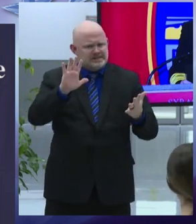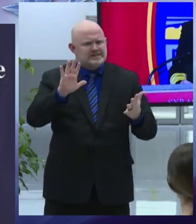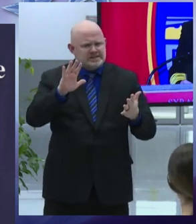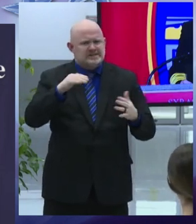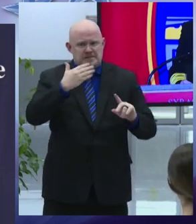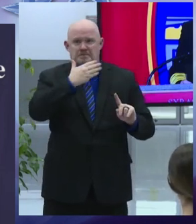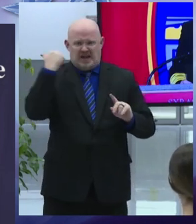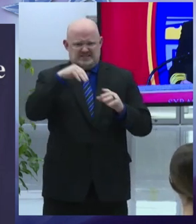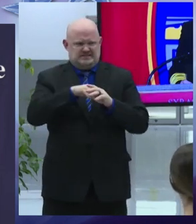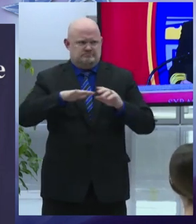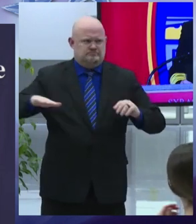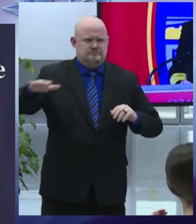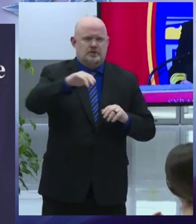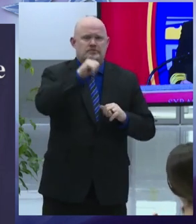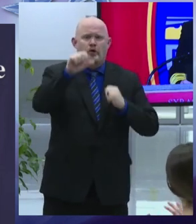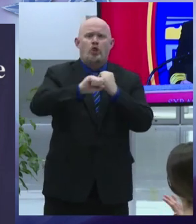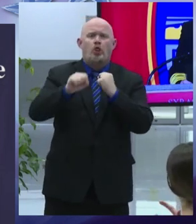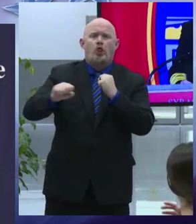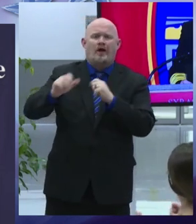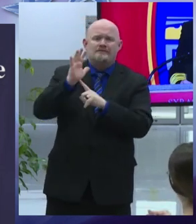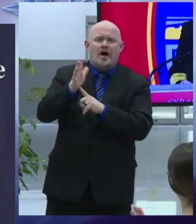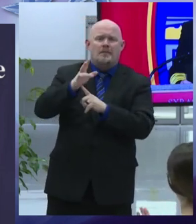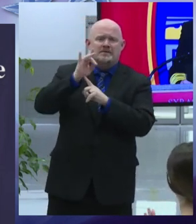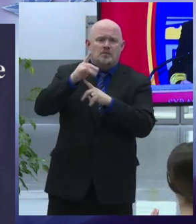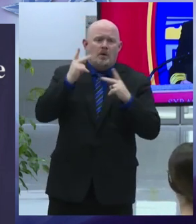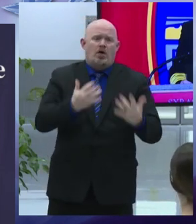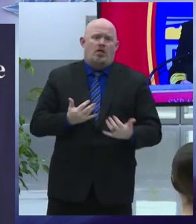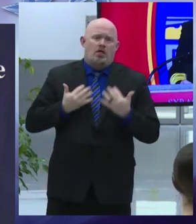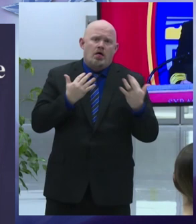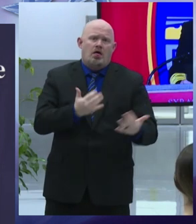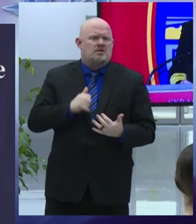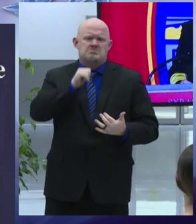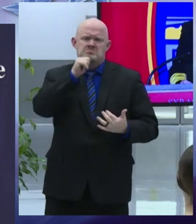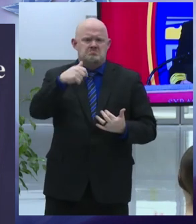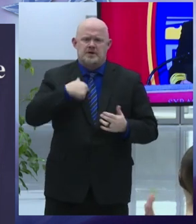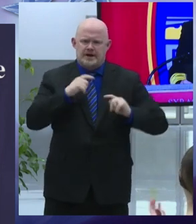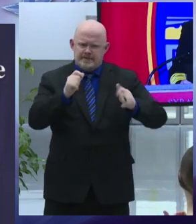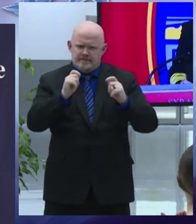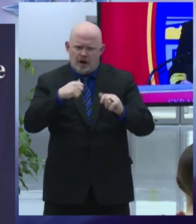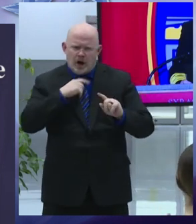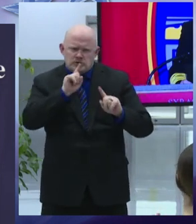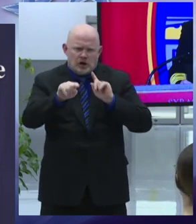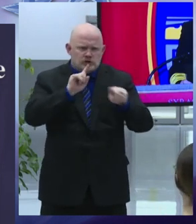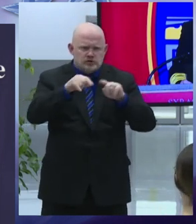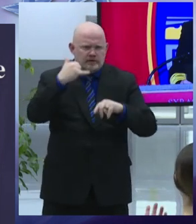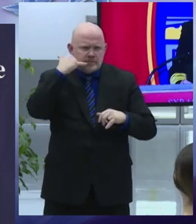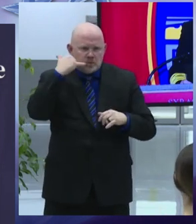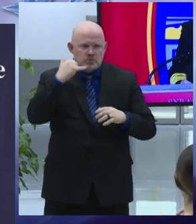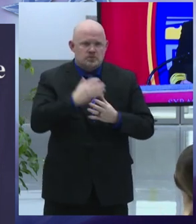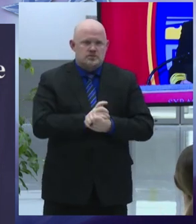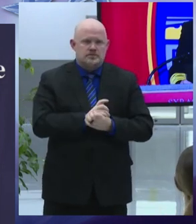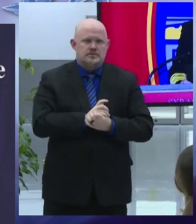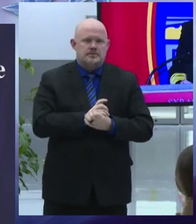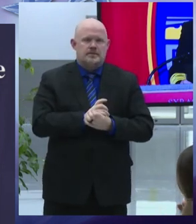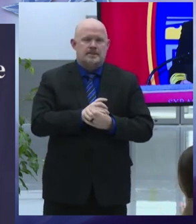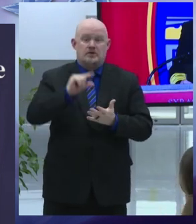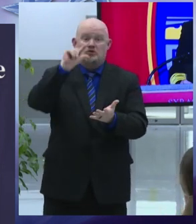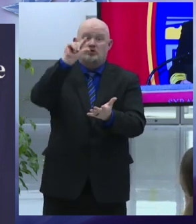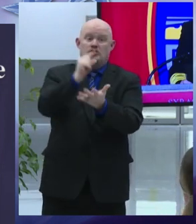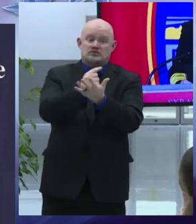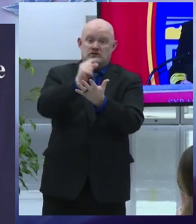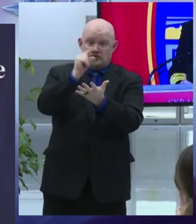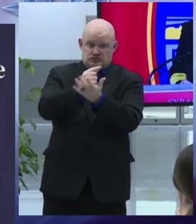best in the state the department graduated a class of 27 recruits the largest and most diverse class in its history